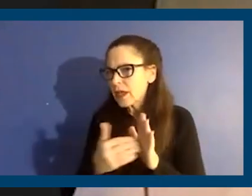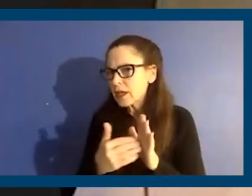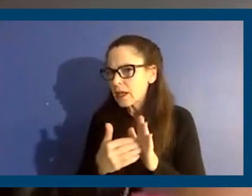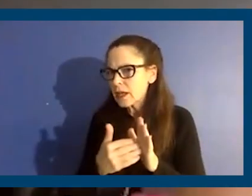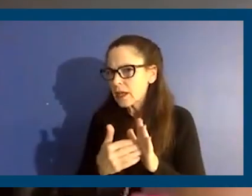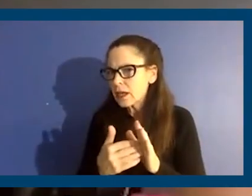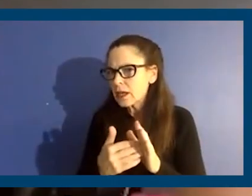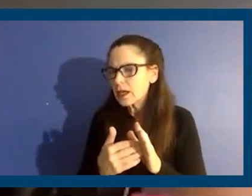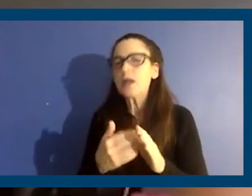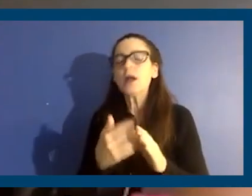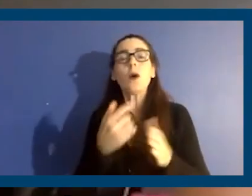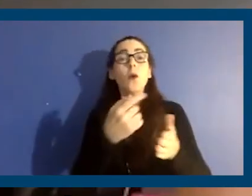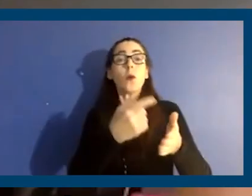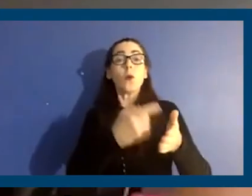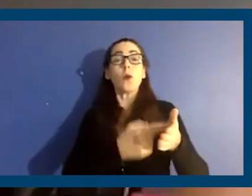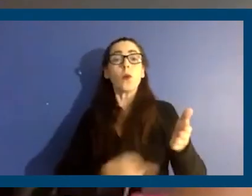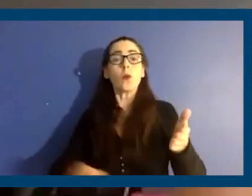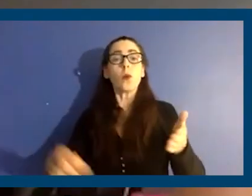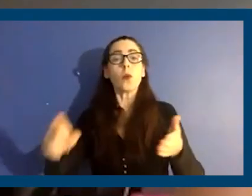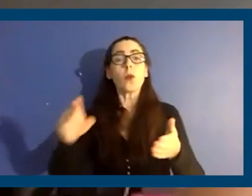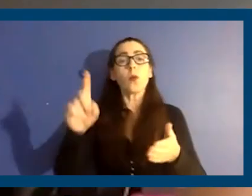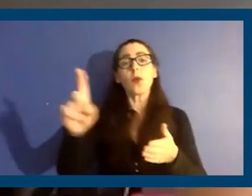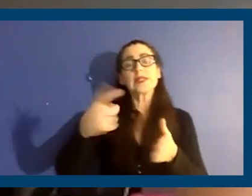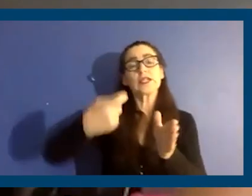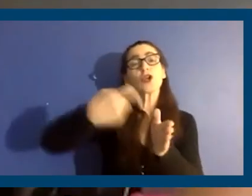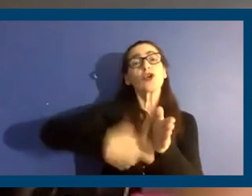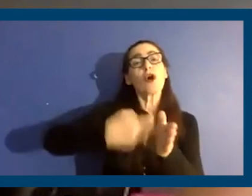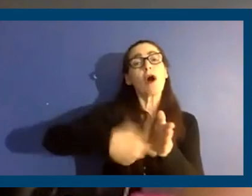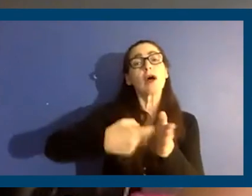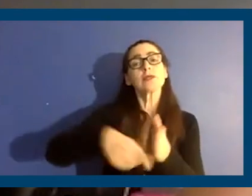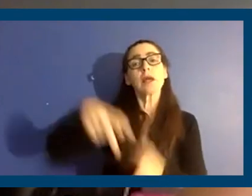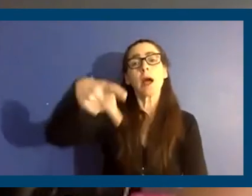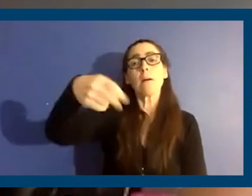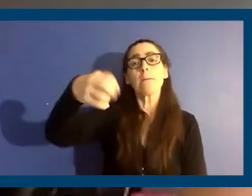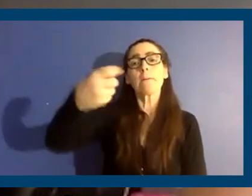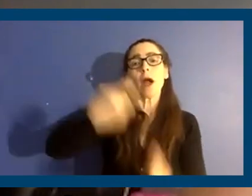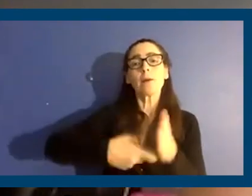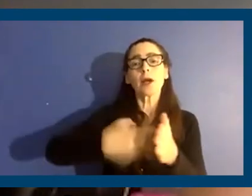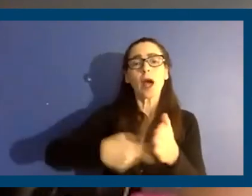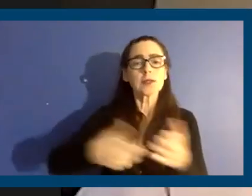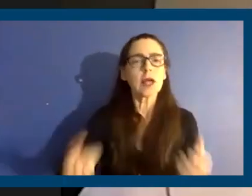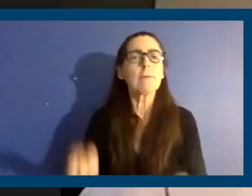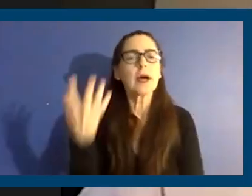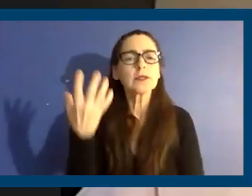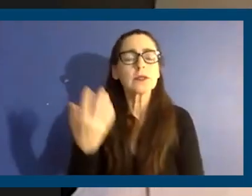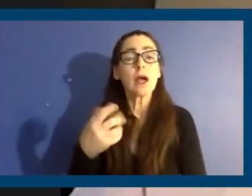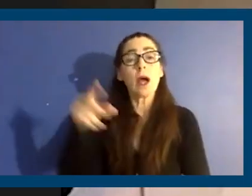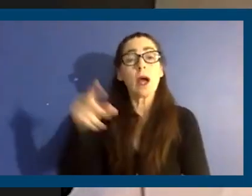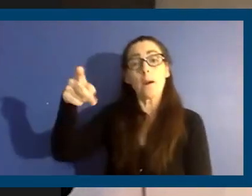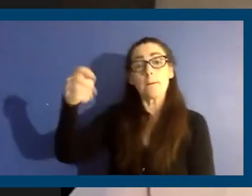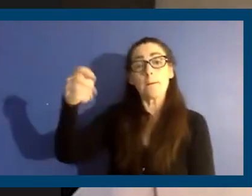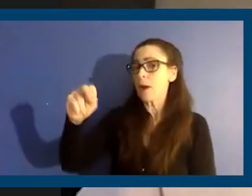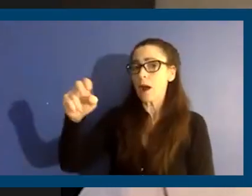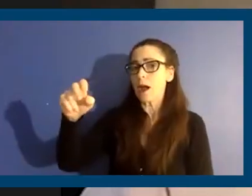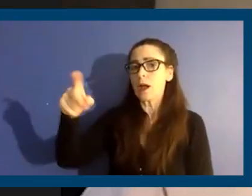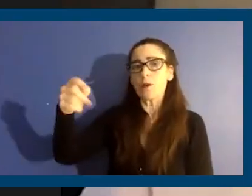Um, what is the, what does the bill cost? And what does the proposition cost and who's going to pay for it? Okay. So the proposition doesn't